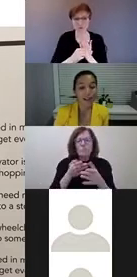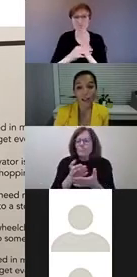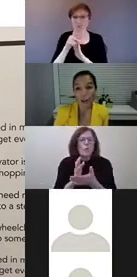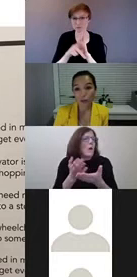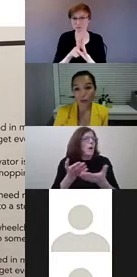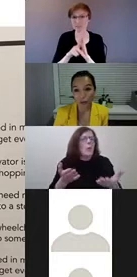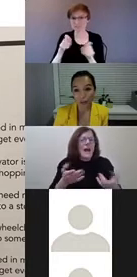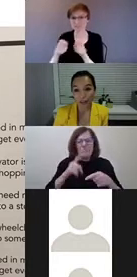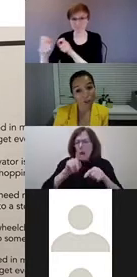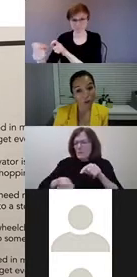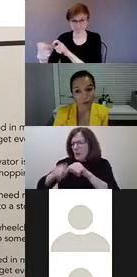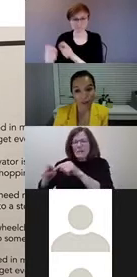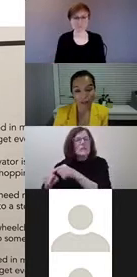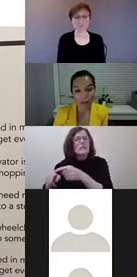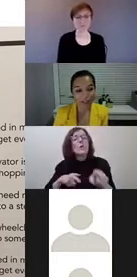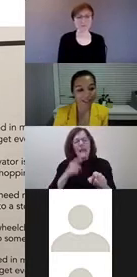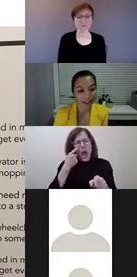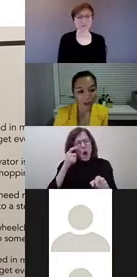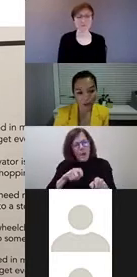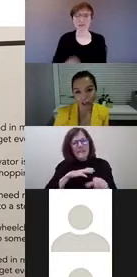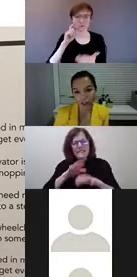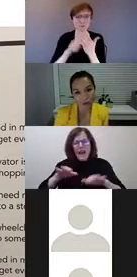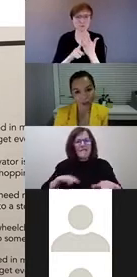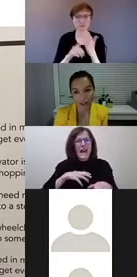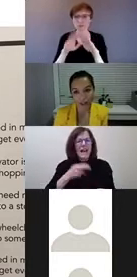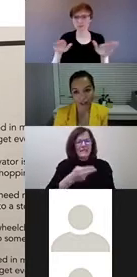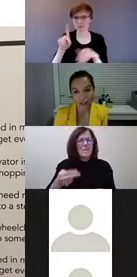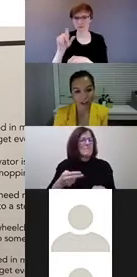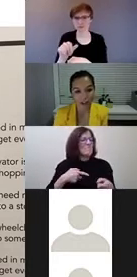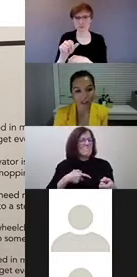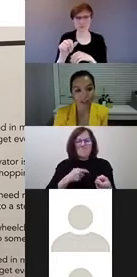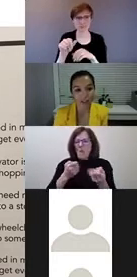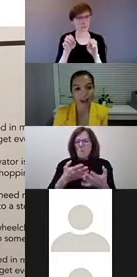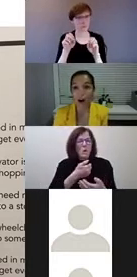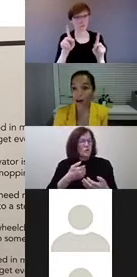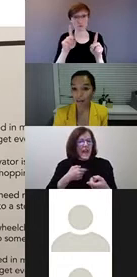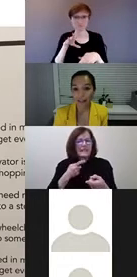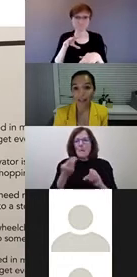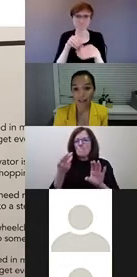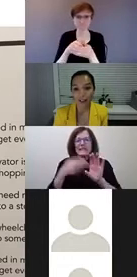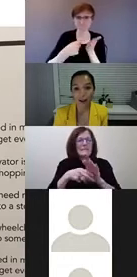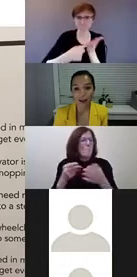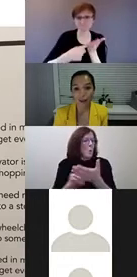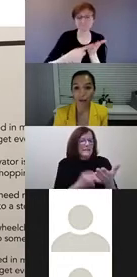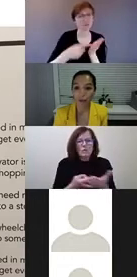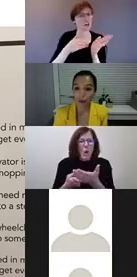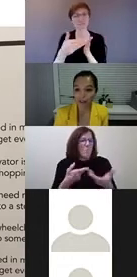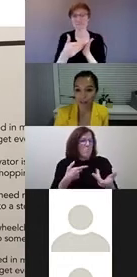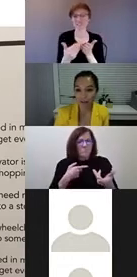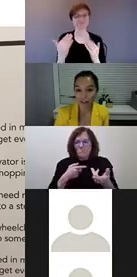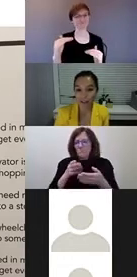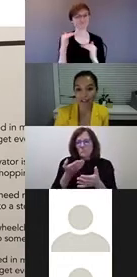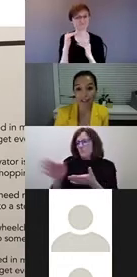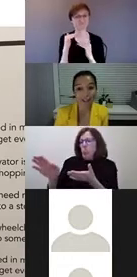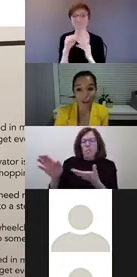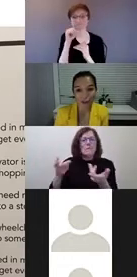And they also noticed that children with disabilities lack opportunities to engage in these discussions, often even when reporting on